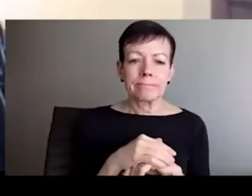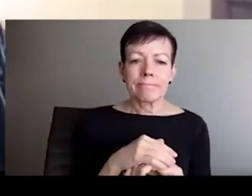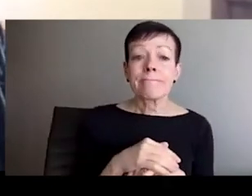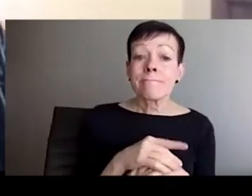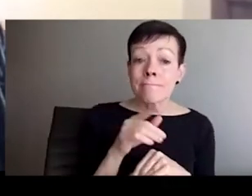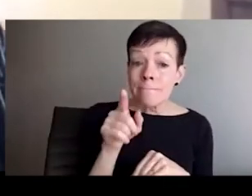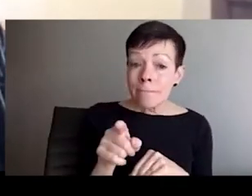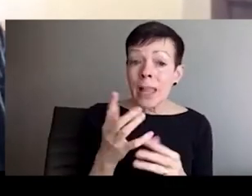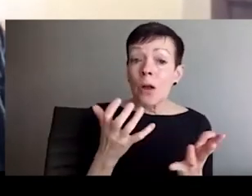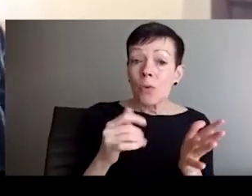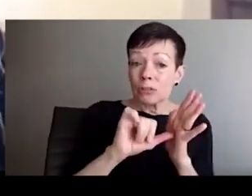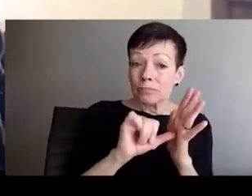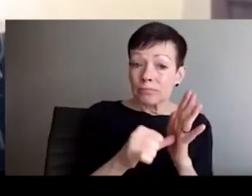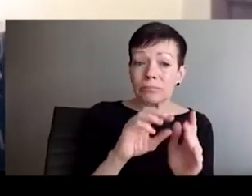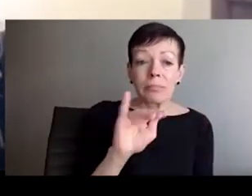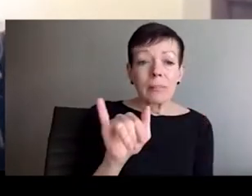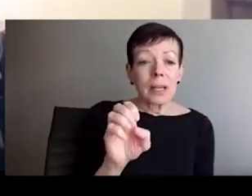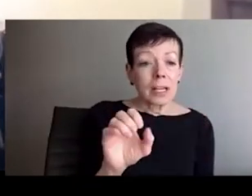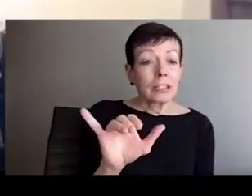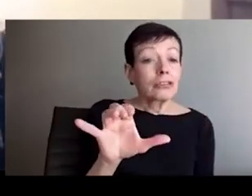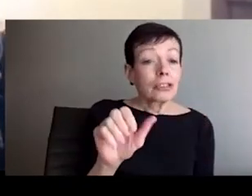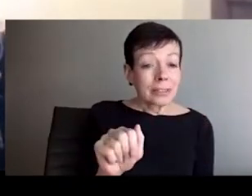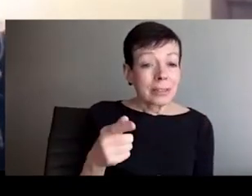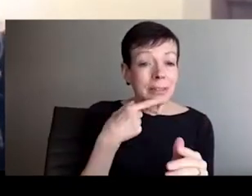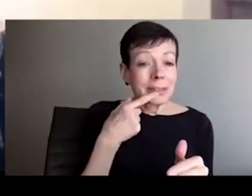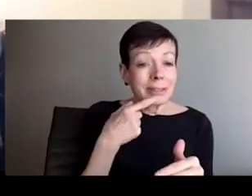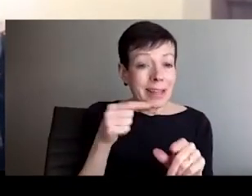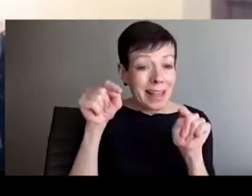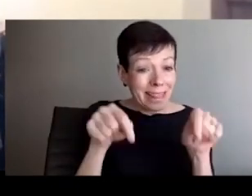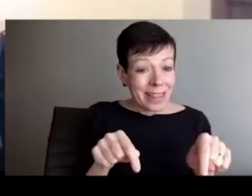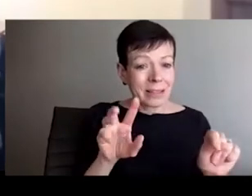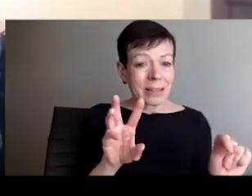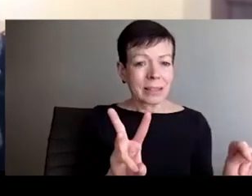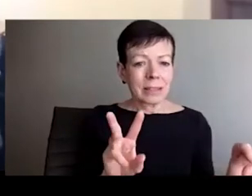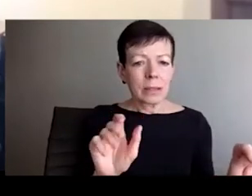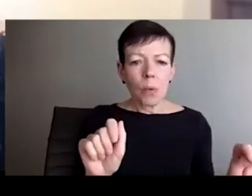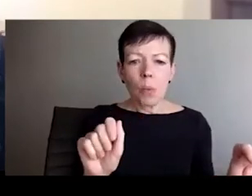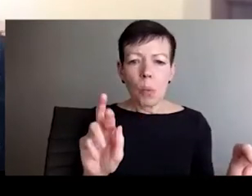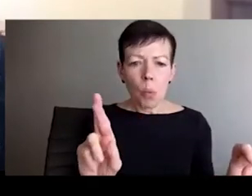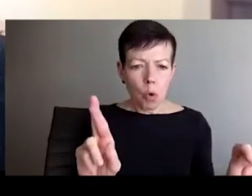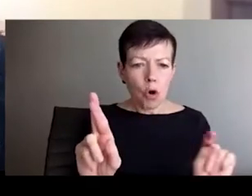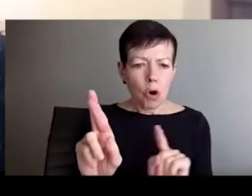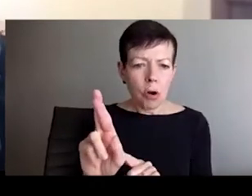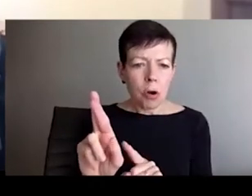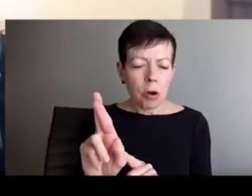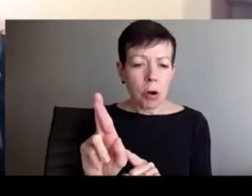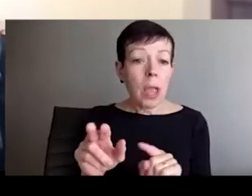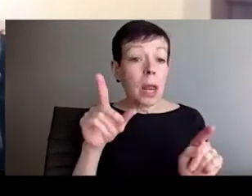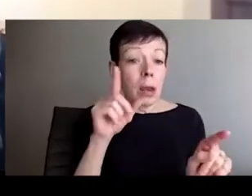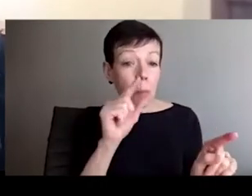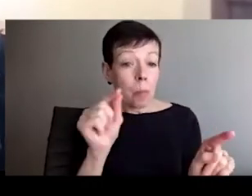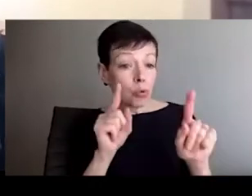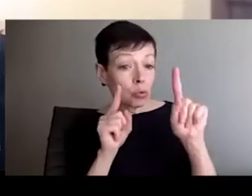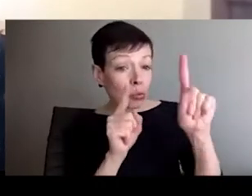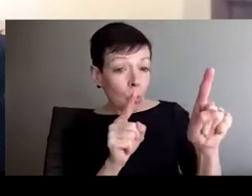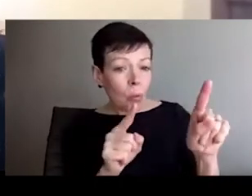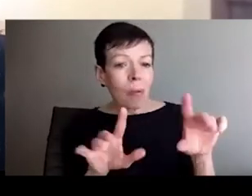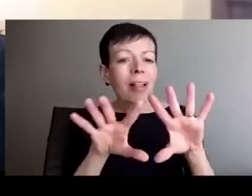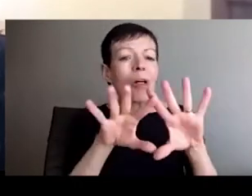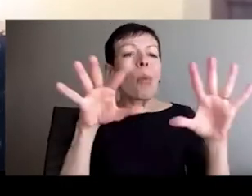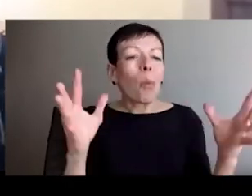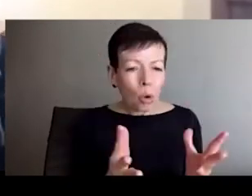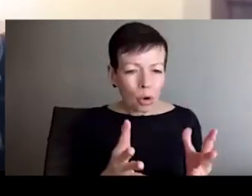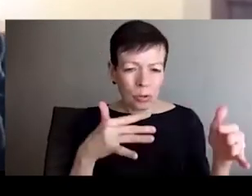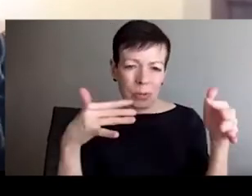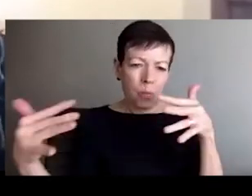today. I also want to say thank you to the other presenters. It's been an honor thus far to be able